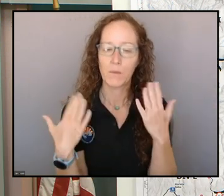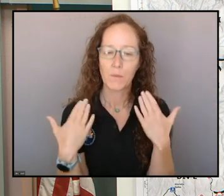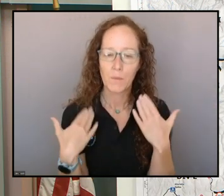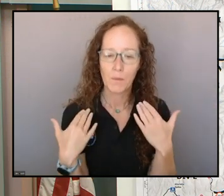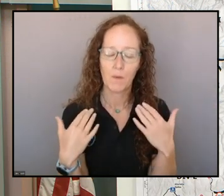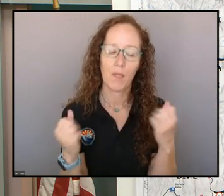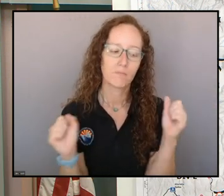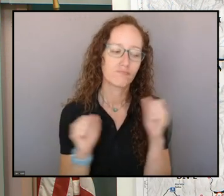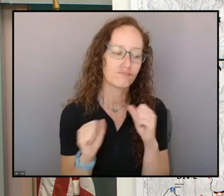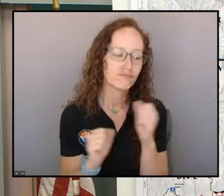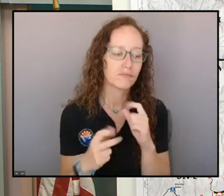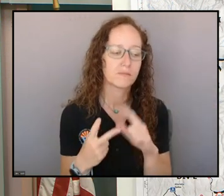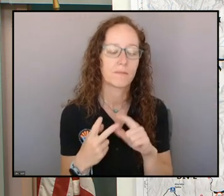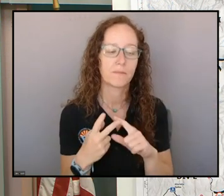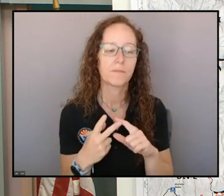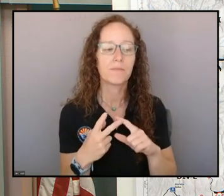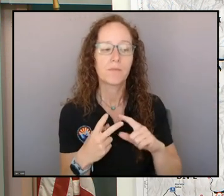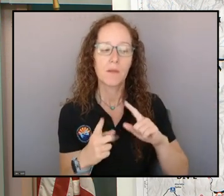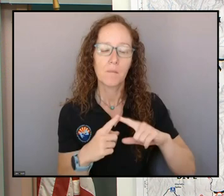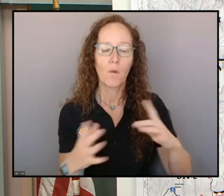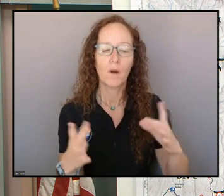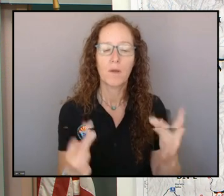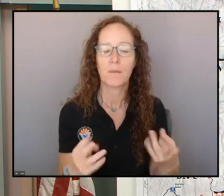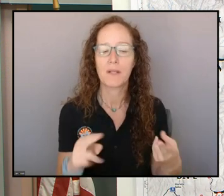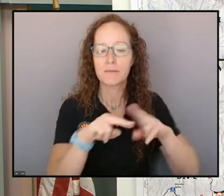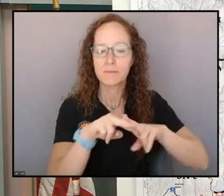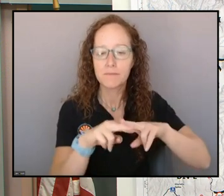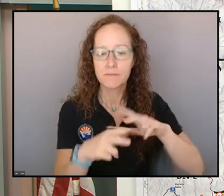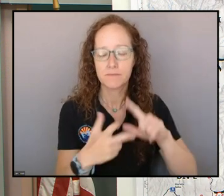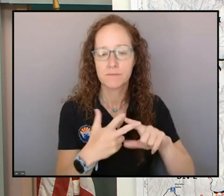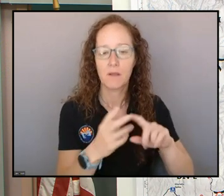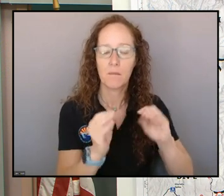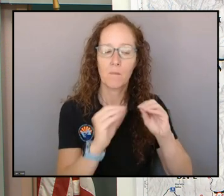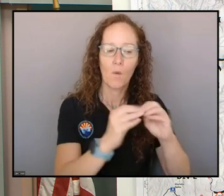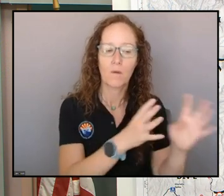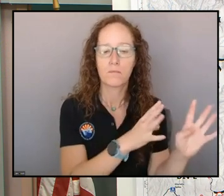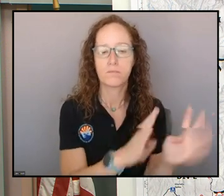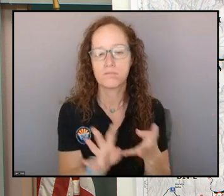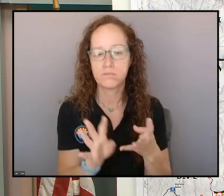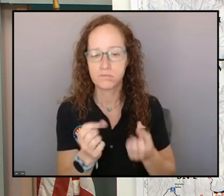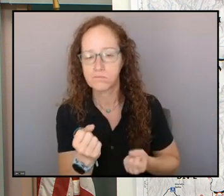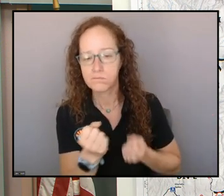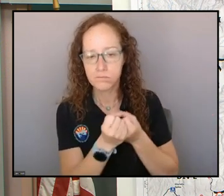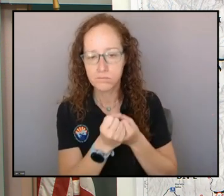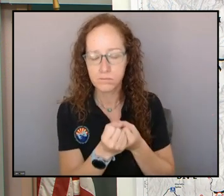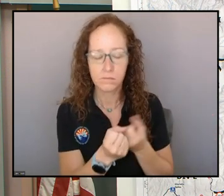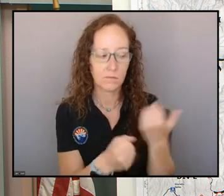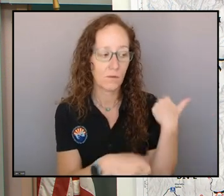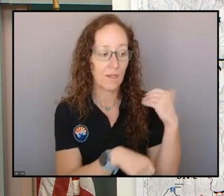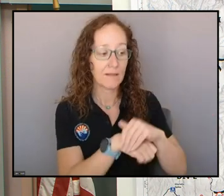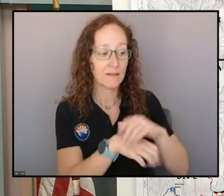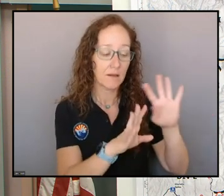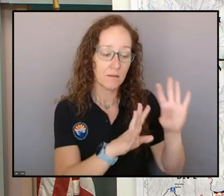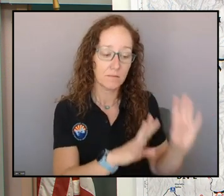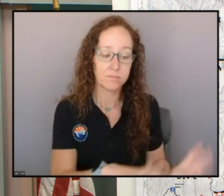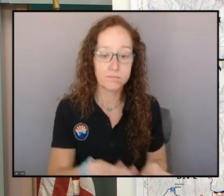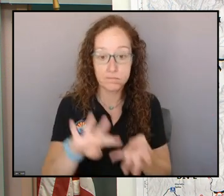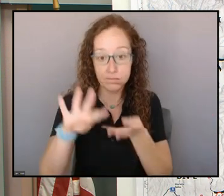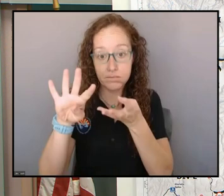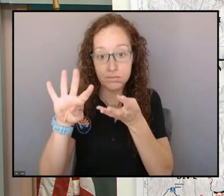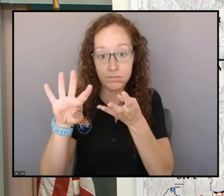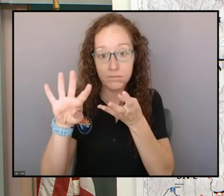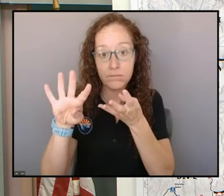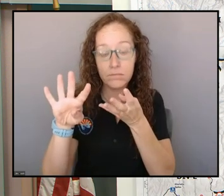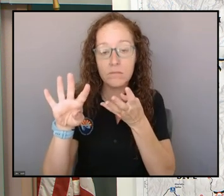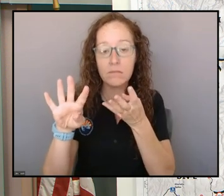had kind of a more of a southeasterly sort of persuasion as we went into the night last night. And then, as the overnight hours came,